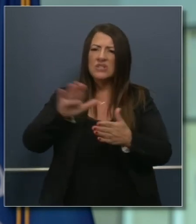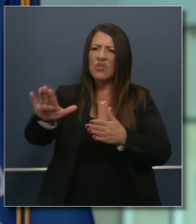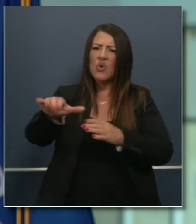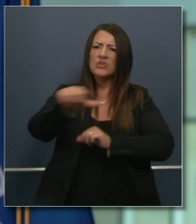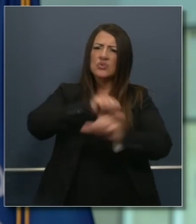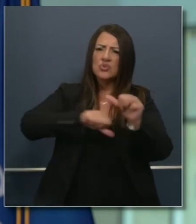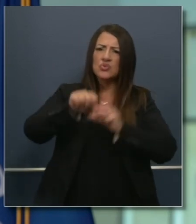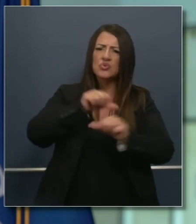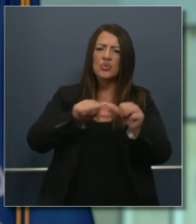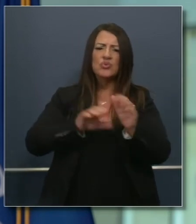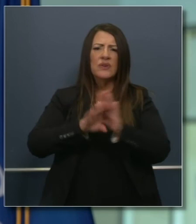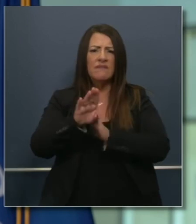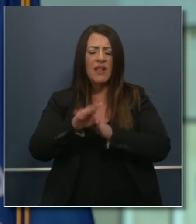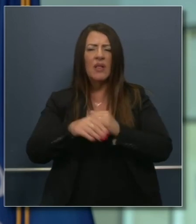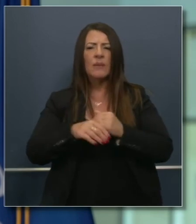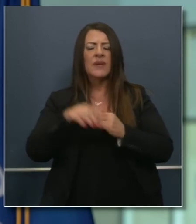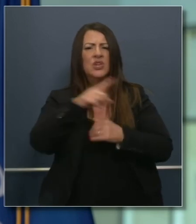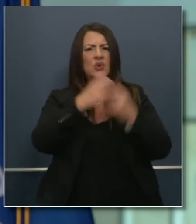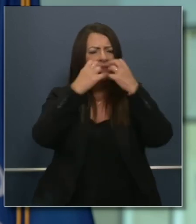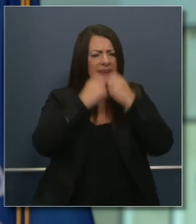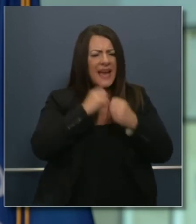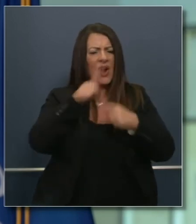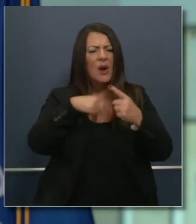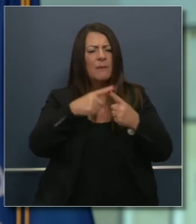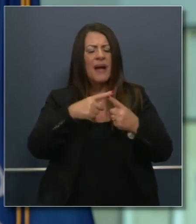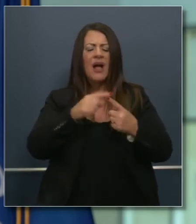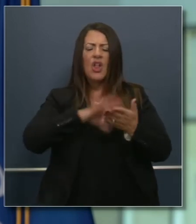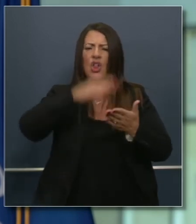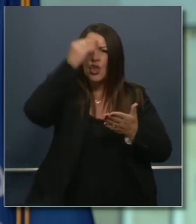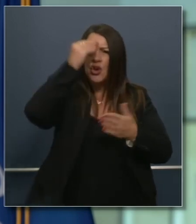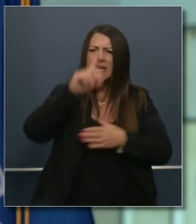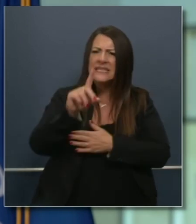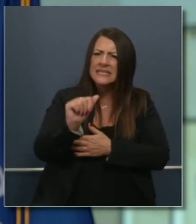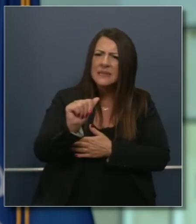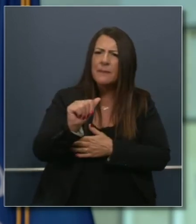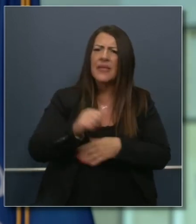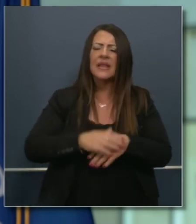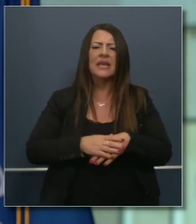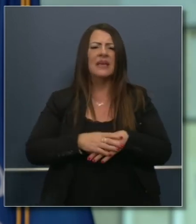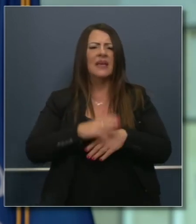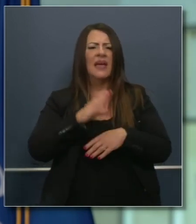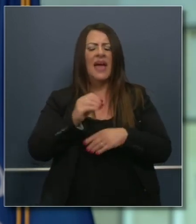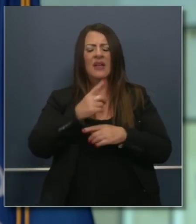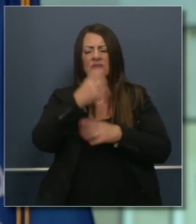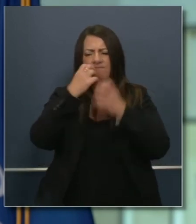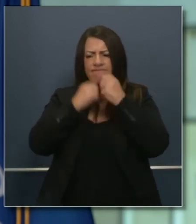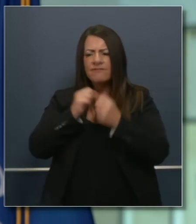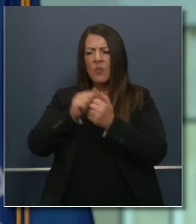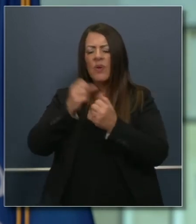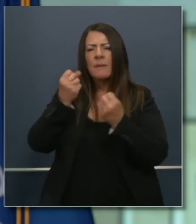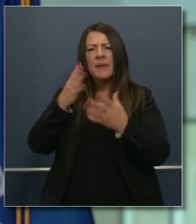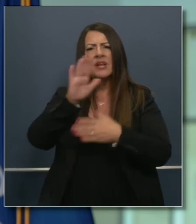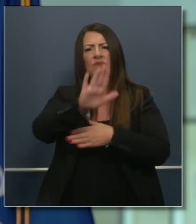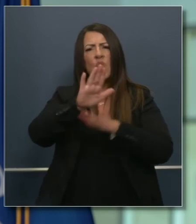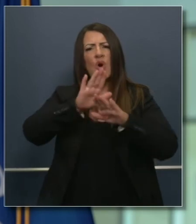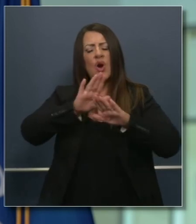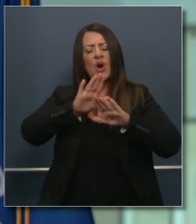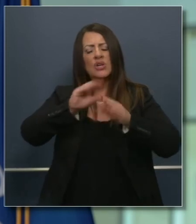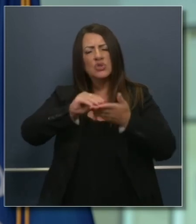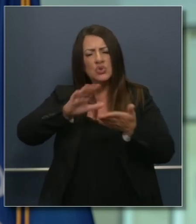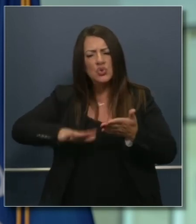care deeply about learning disabilities and learning differences and the needs, the special needs, that so many of your students have. So,